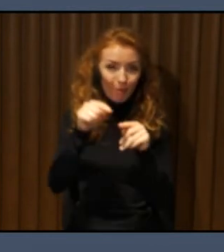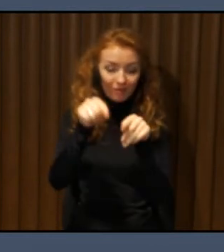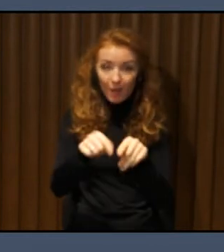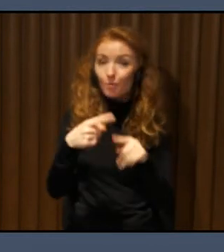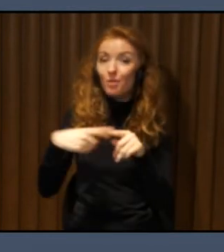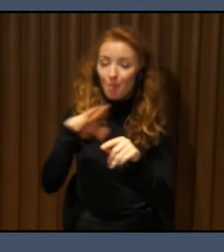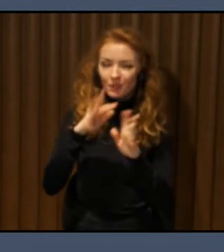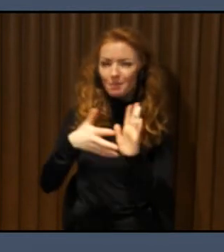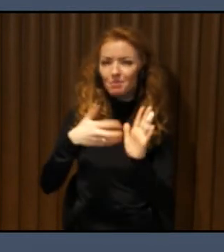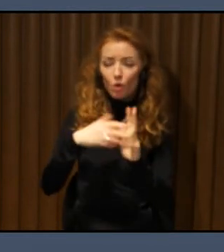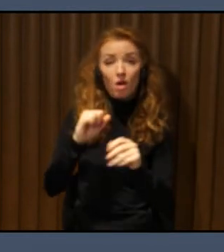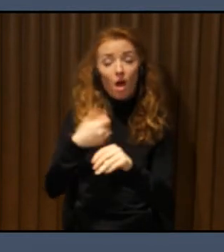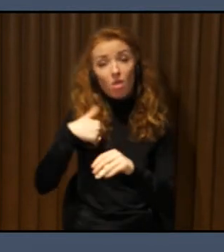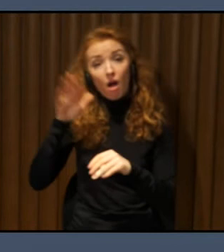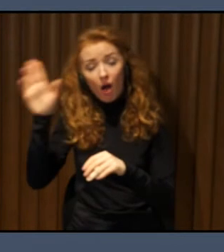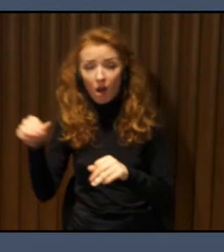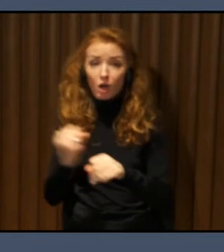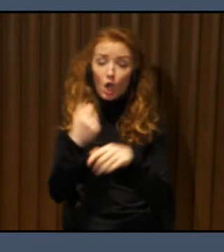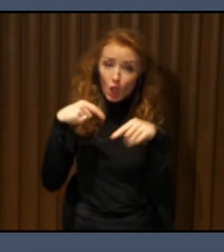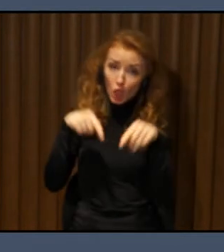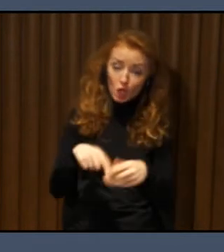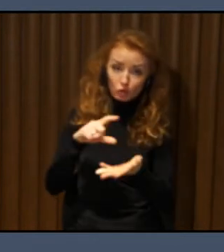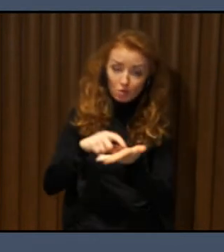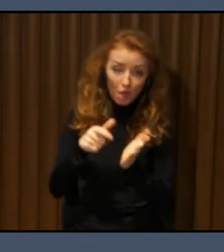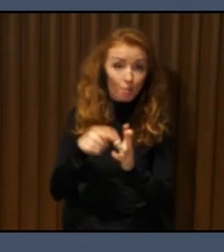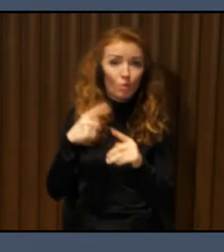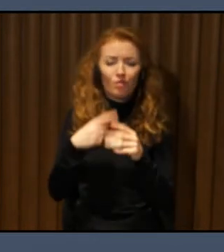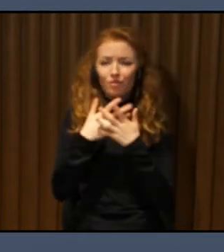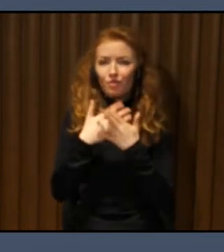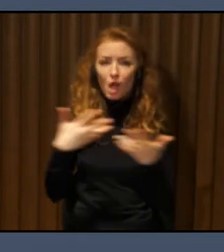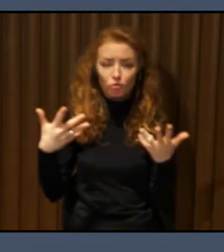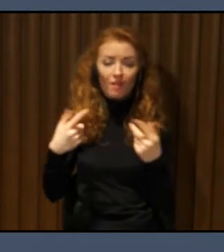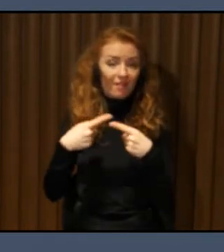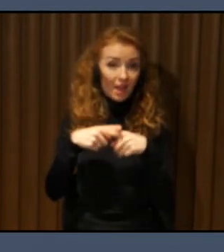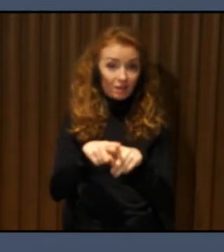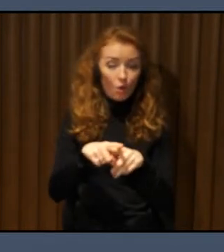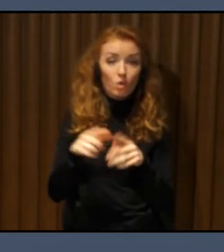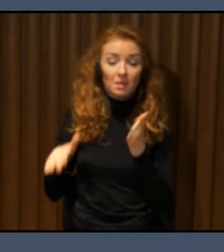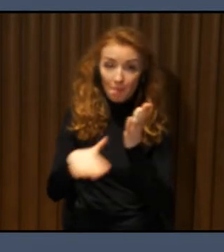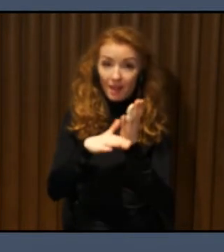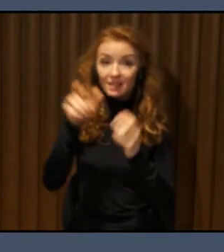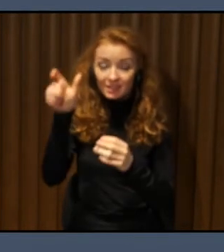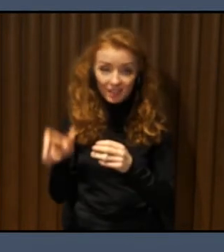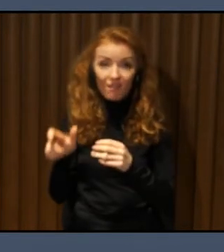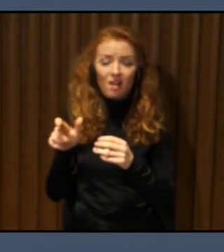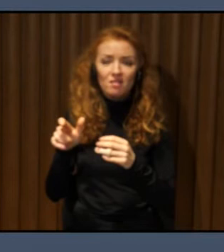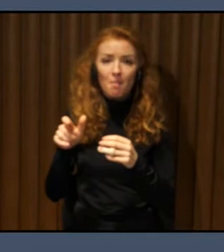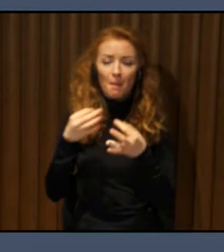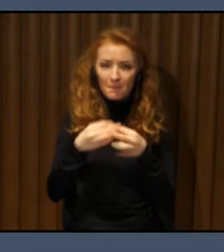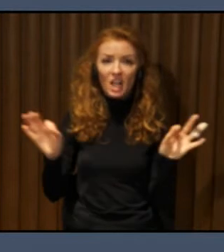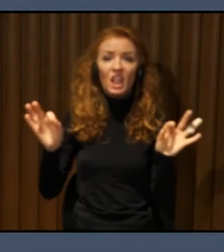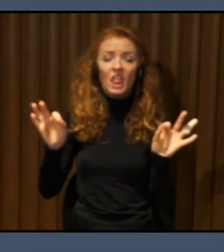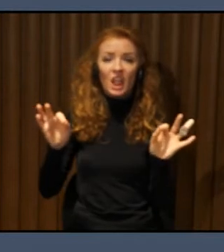technologies to help them to be fully autonomous in our complex and smart cities. And I would say